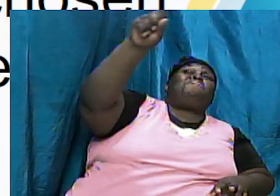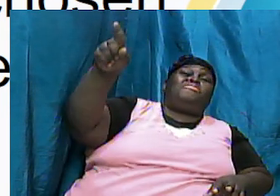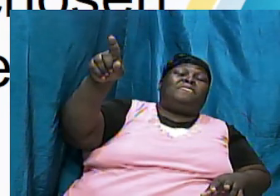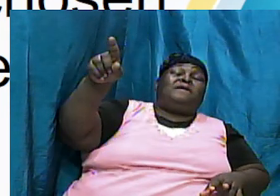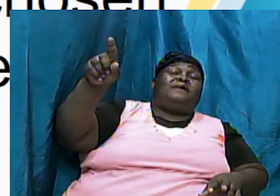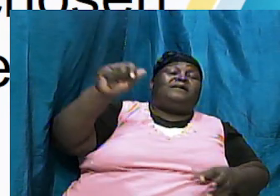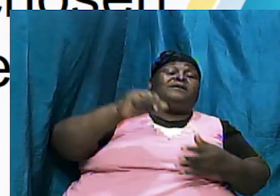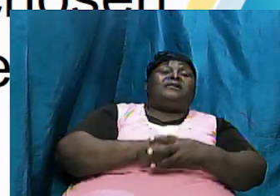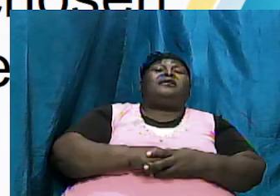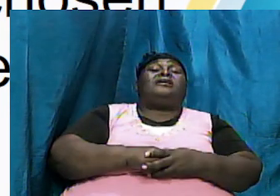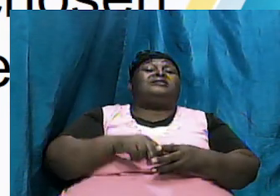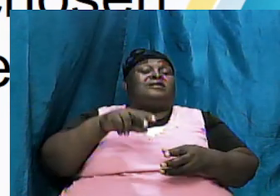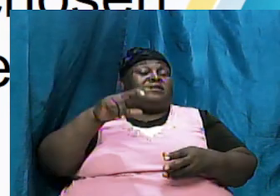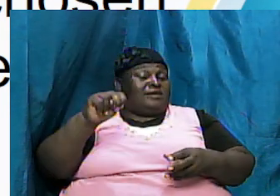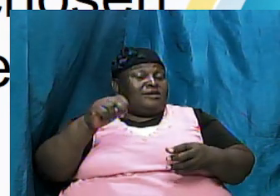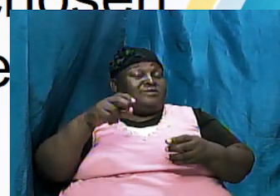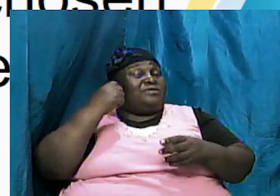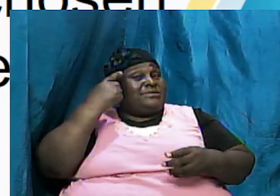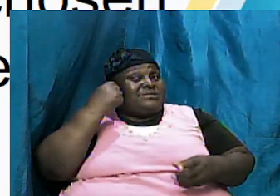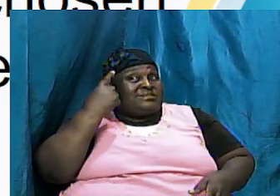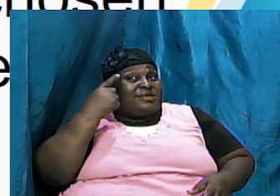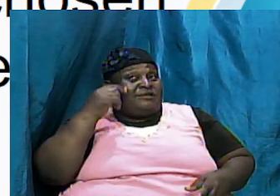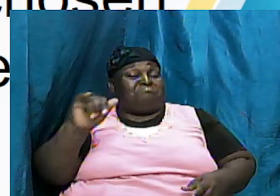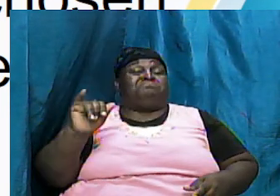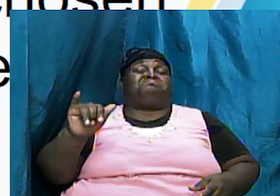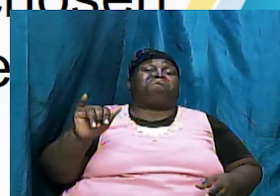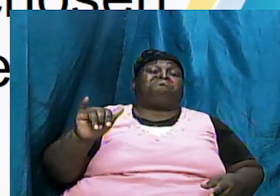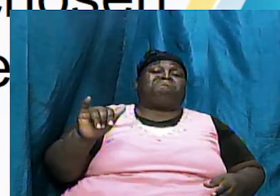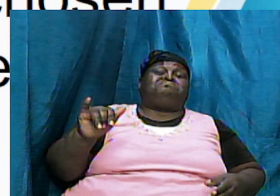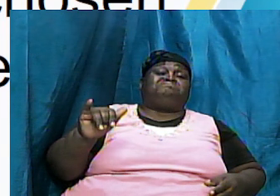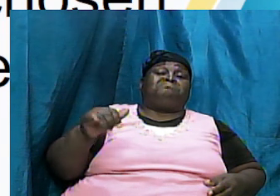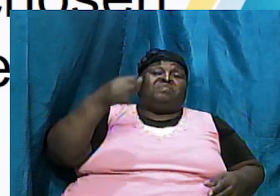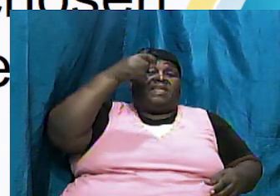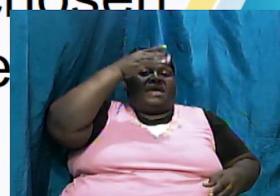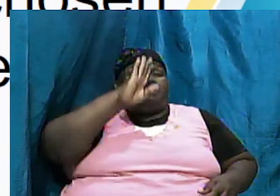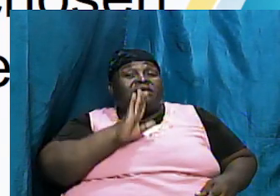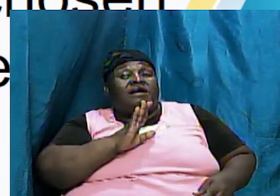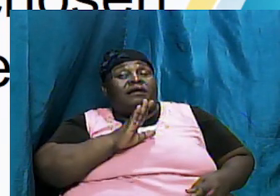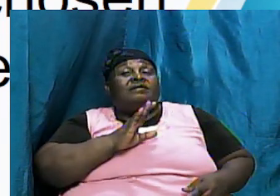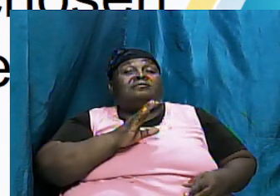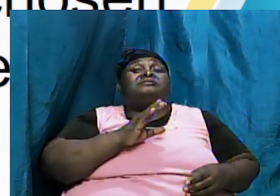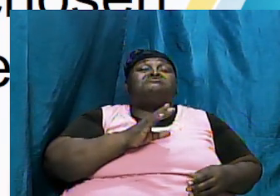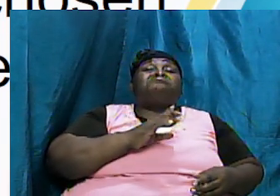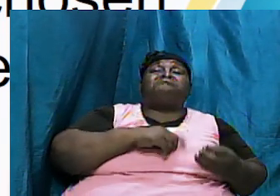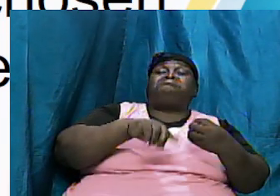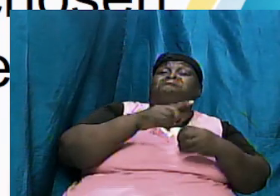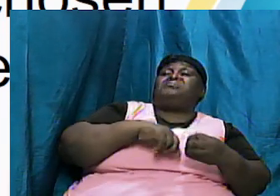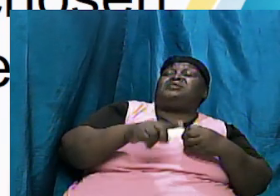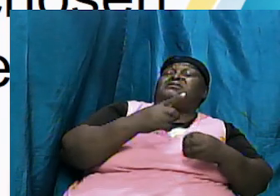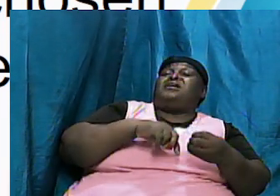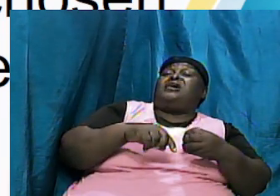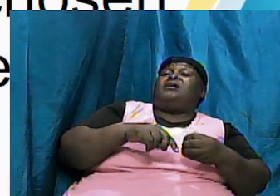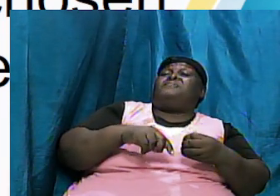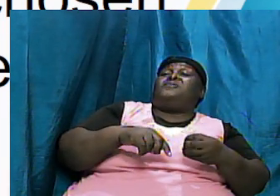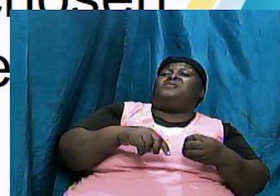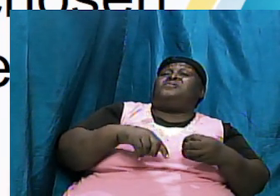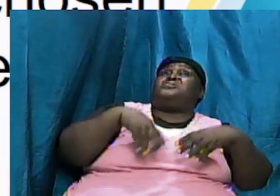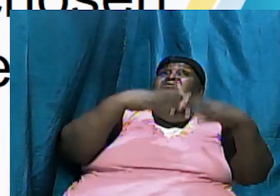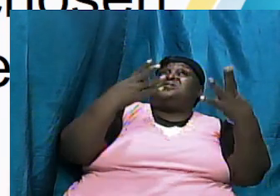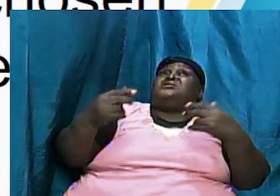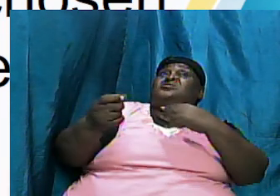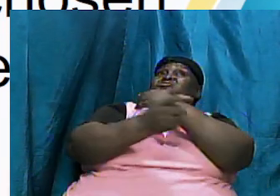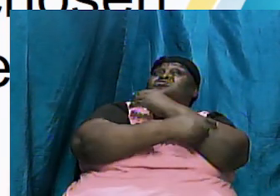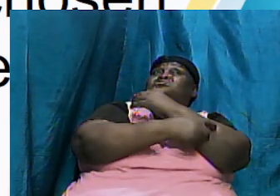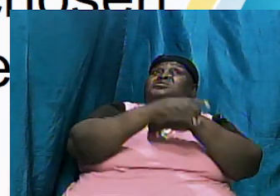need to understand that and God was about to rain down judgment upon the